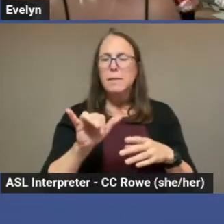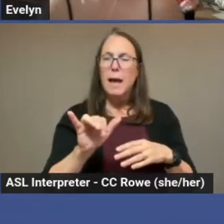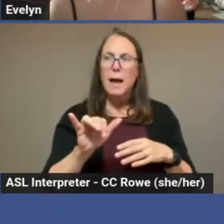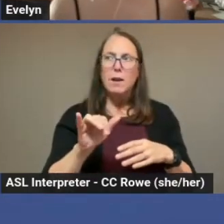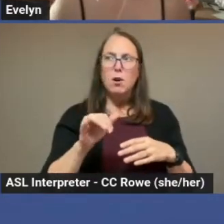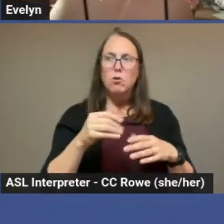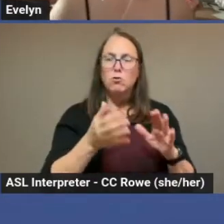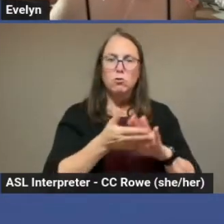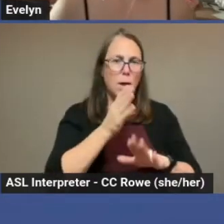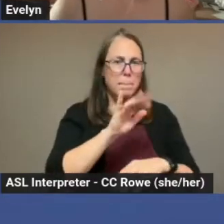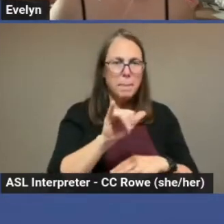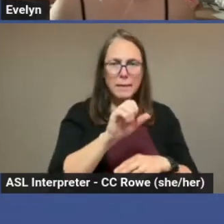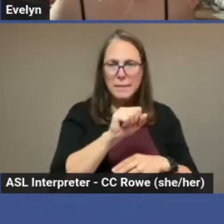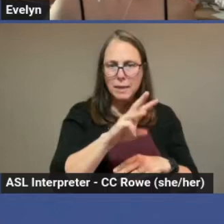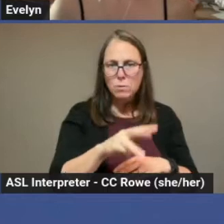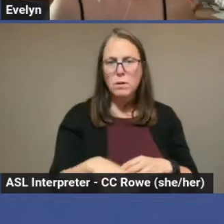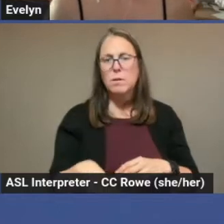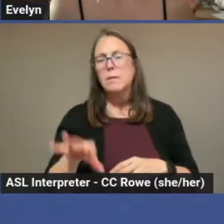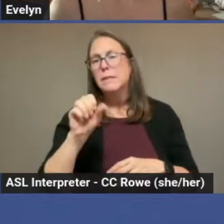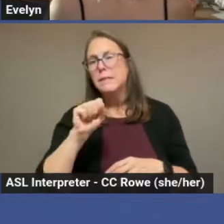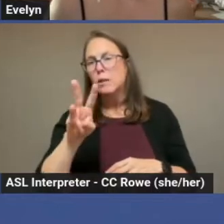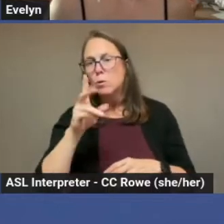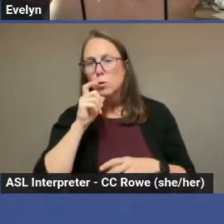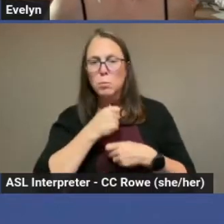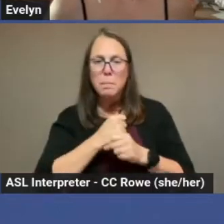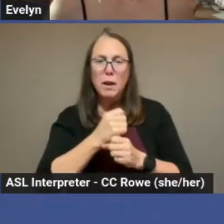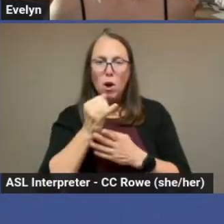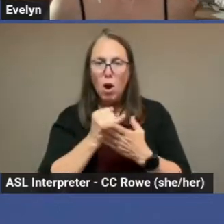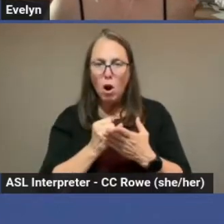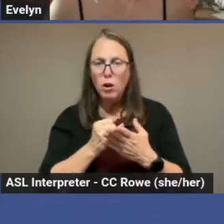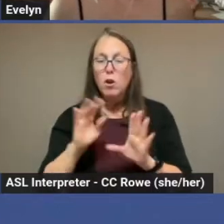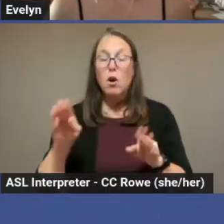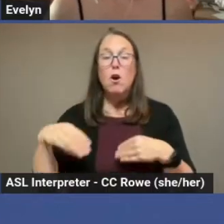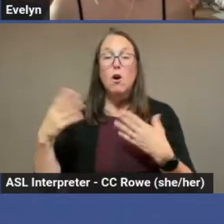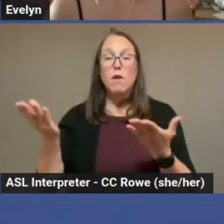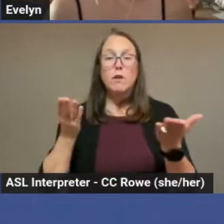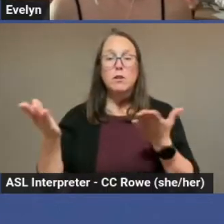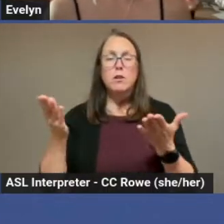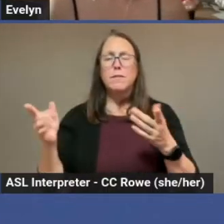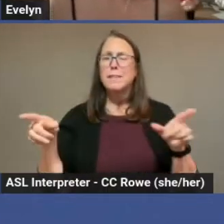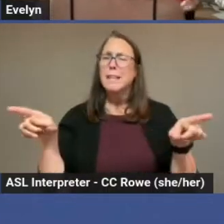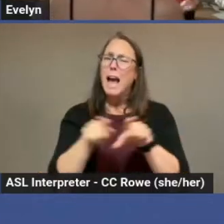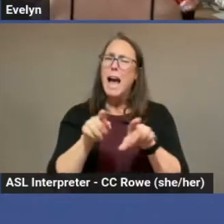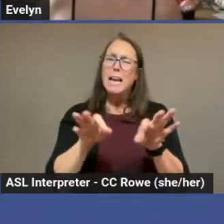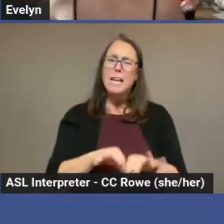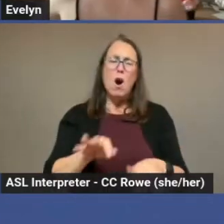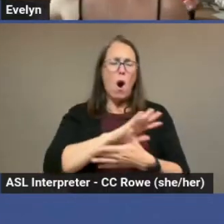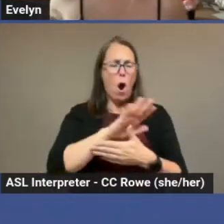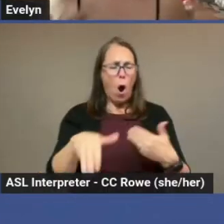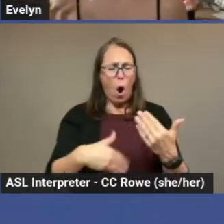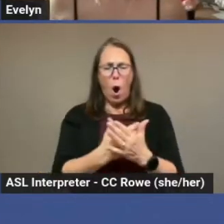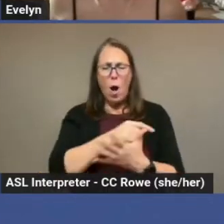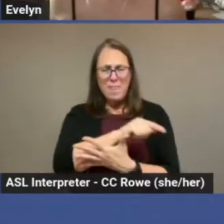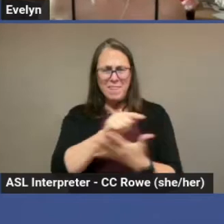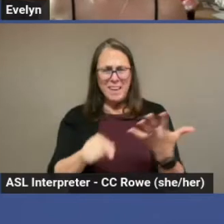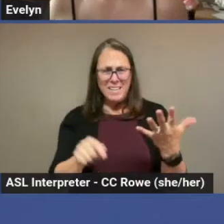art, sex workers offering services. All of these things are just as important as the